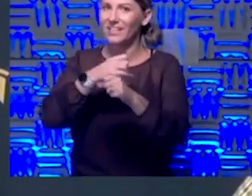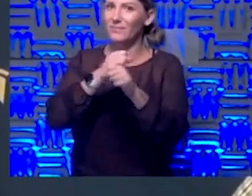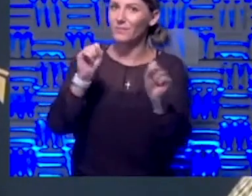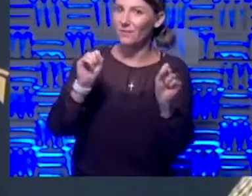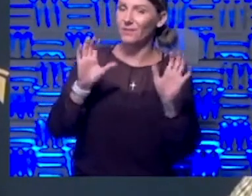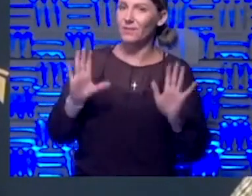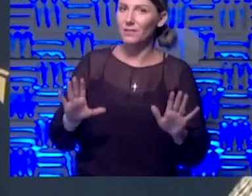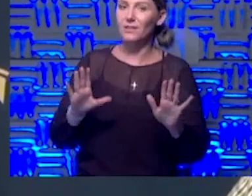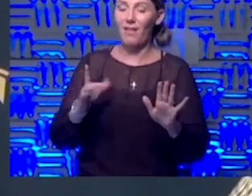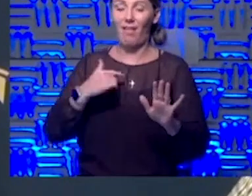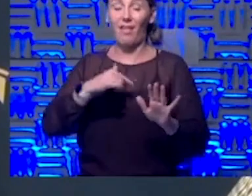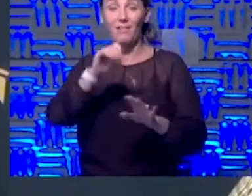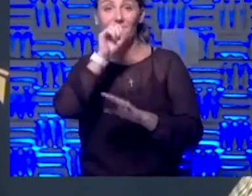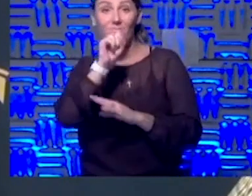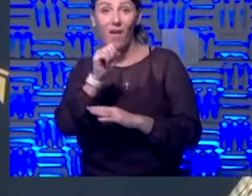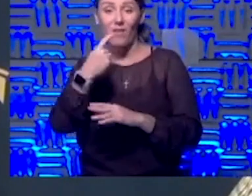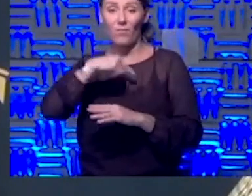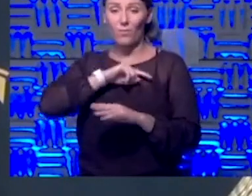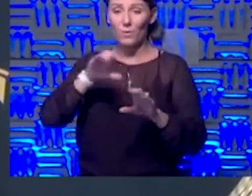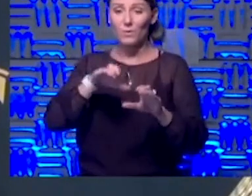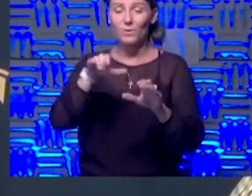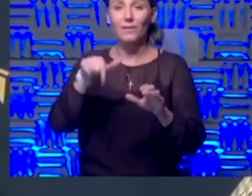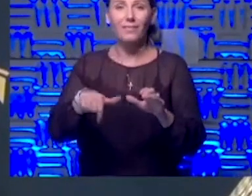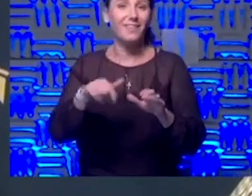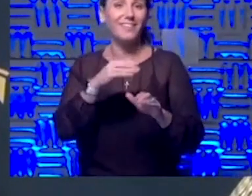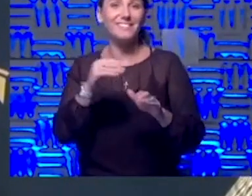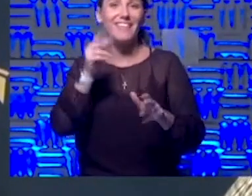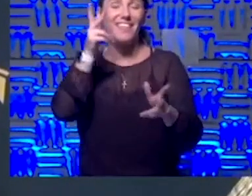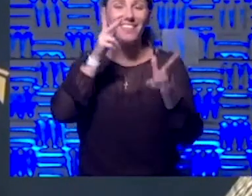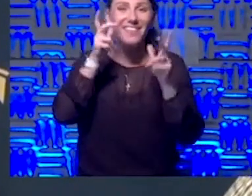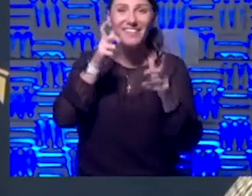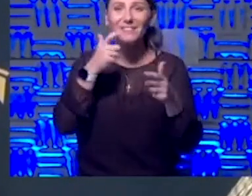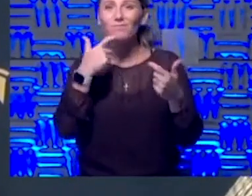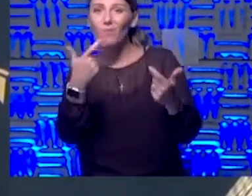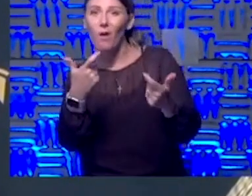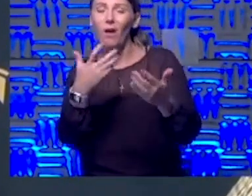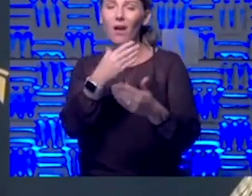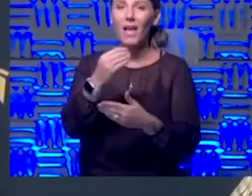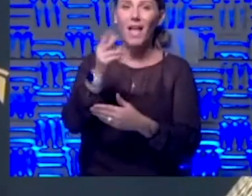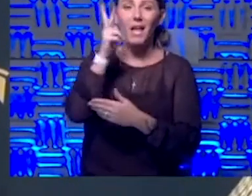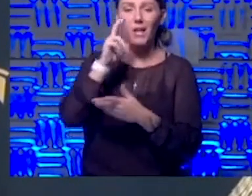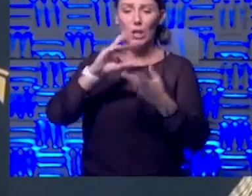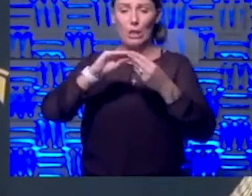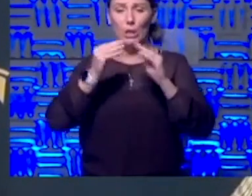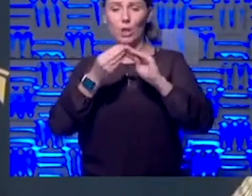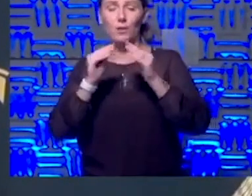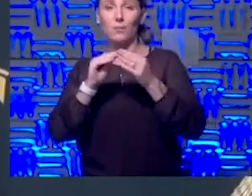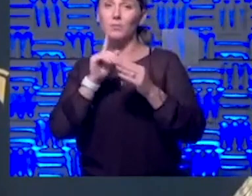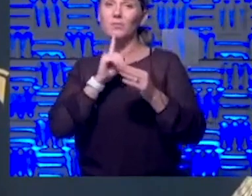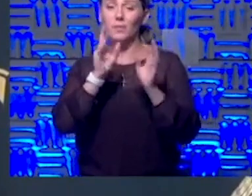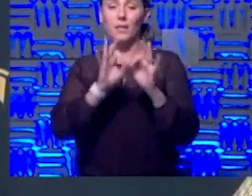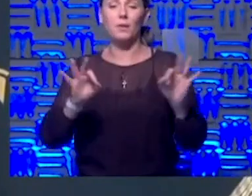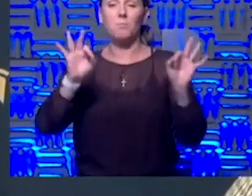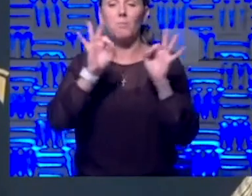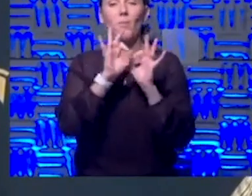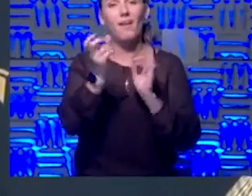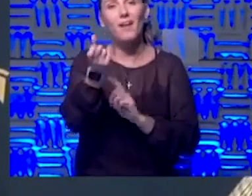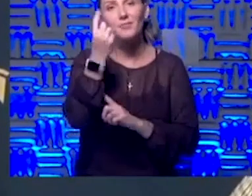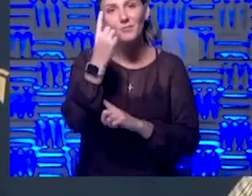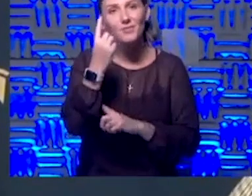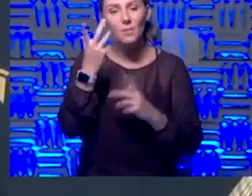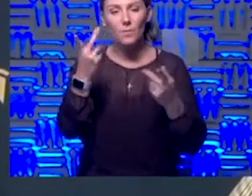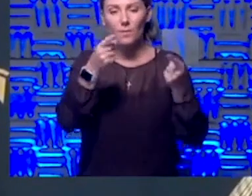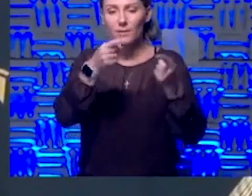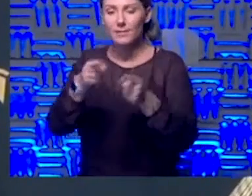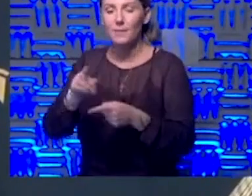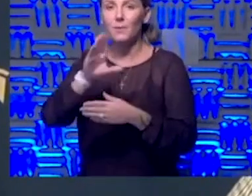I love that we're doing this. I hope people listen in, tune in, and hear the numbers, because it's really important for you to understand what's